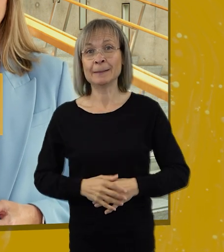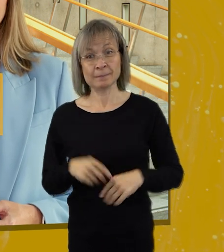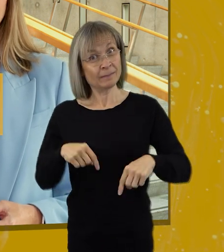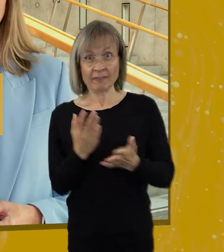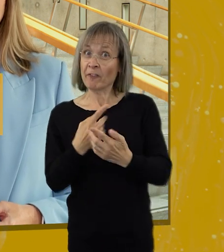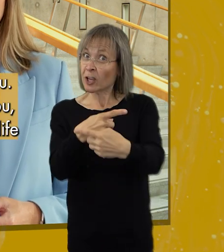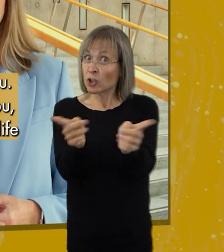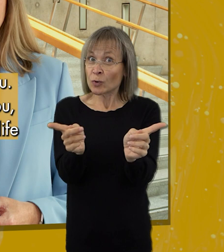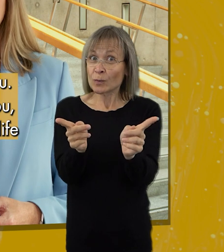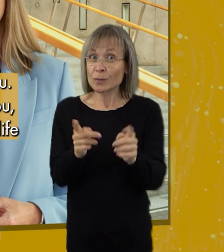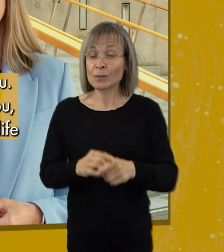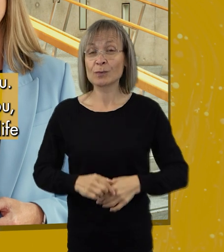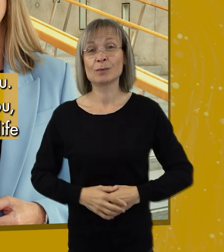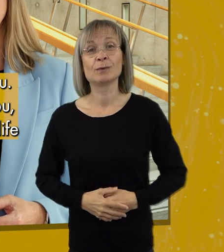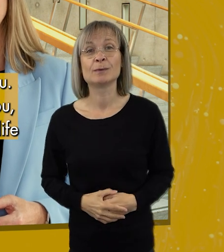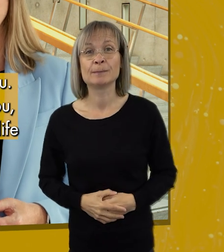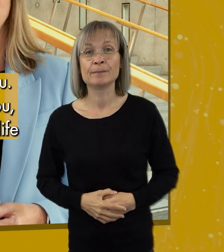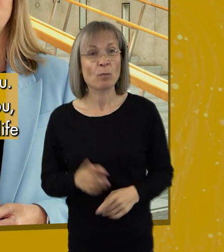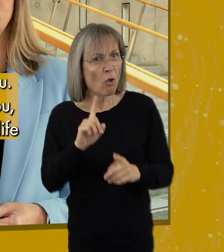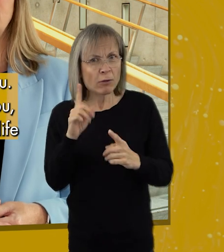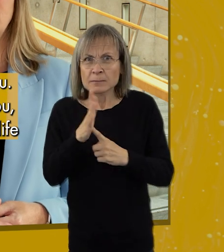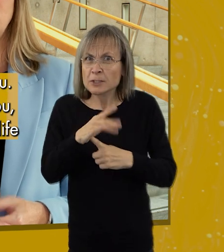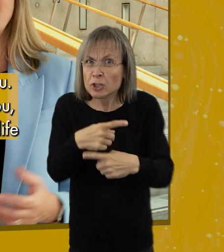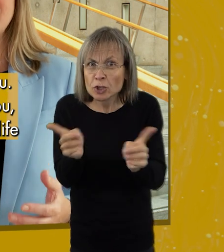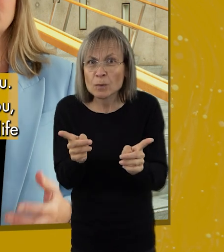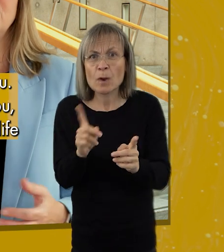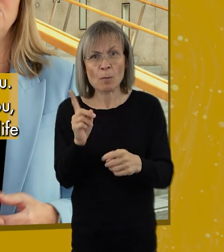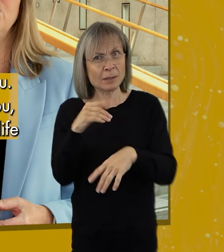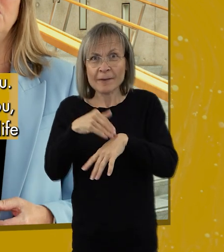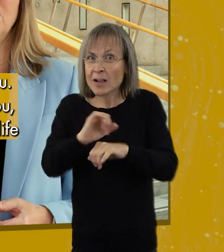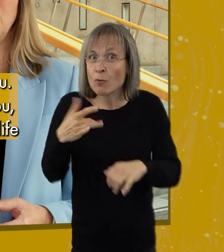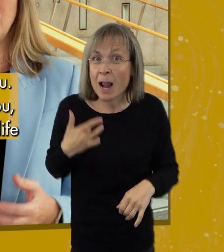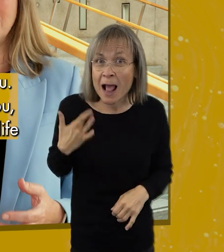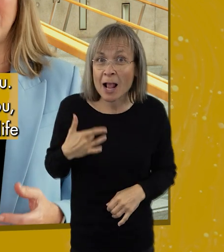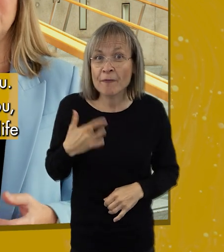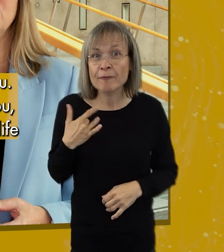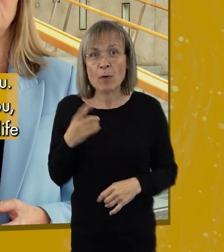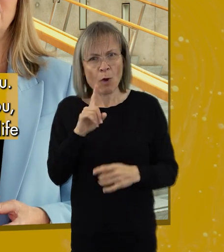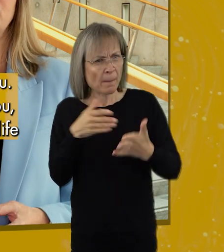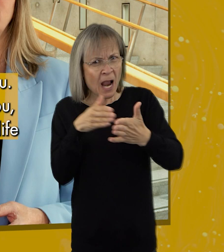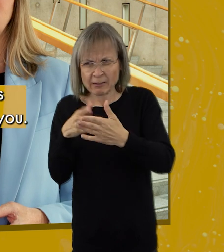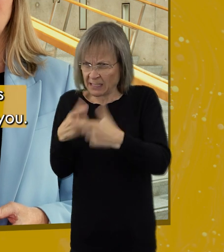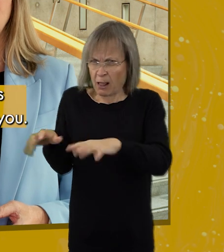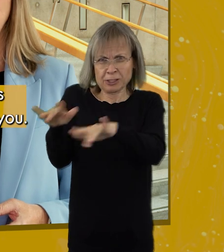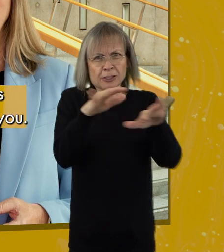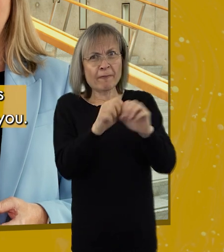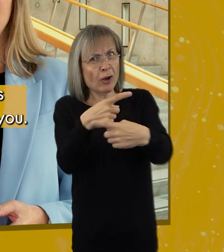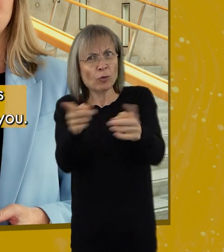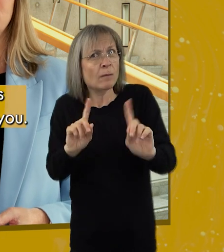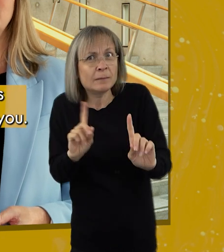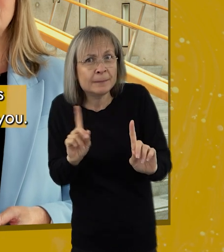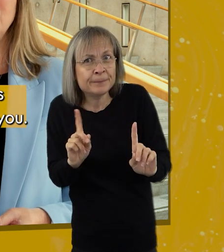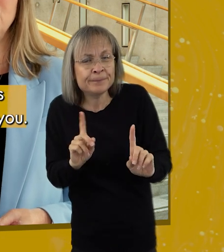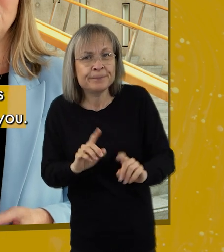online. This event is for you, what matters to you, what impacts your life and what